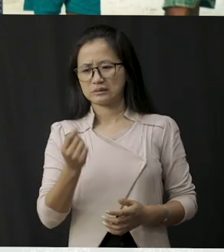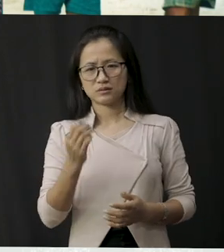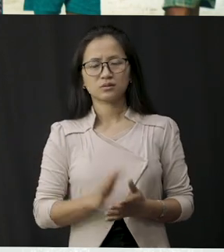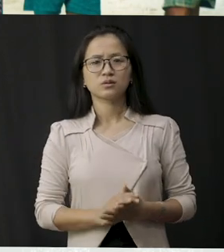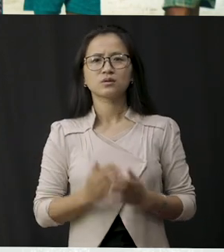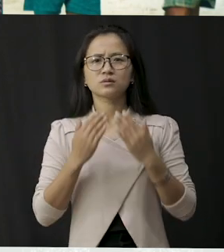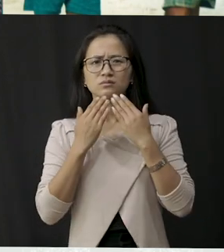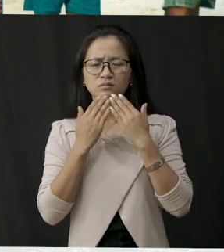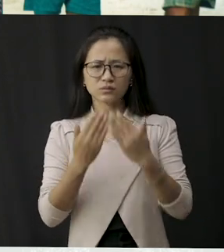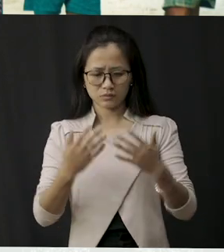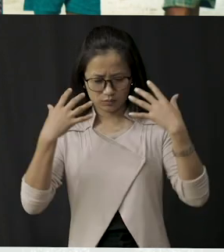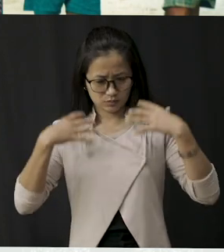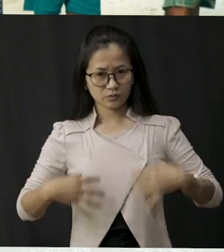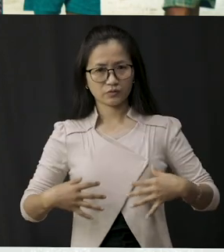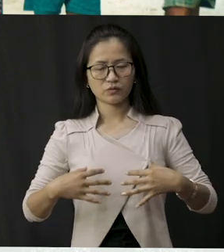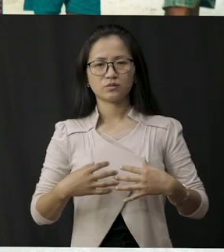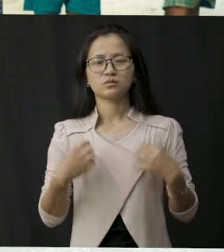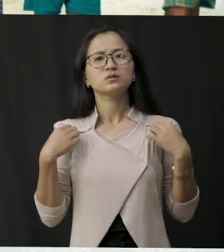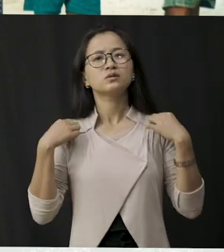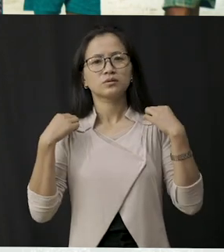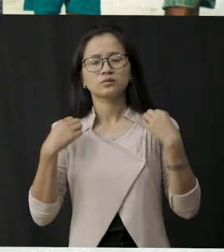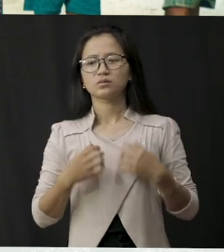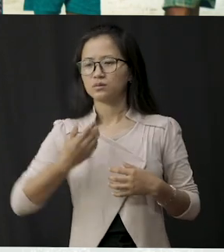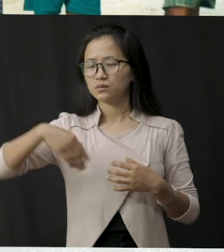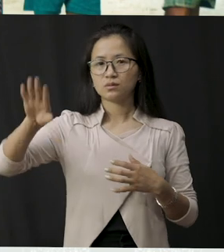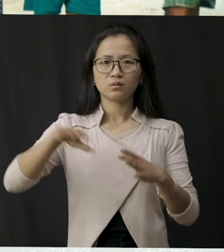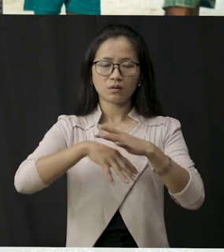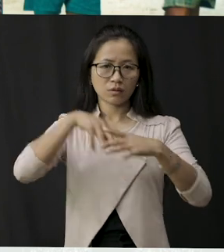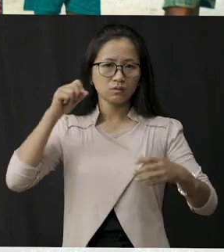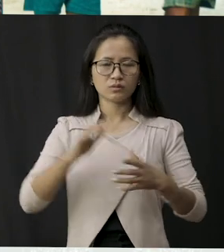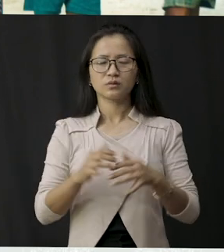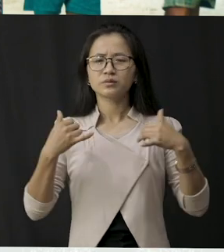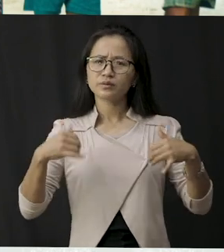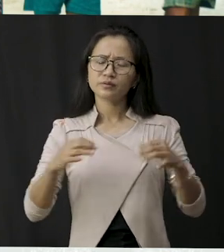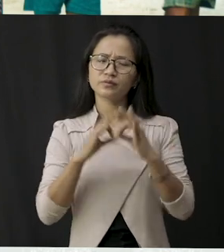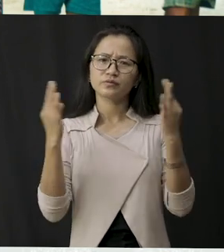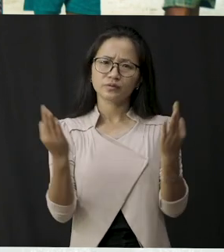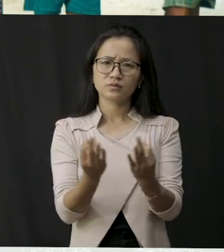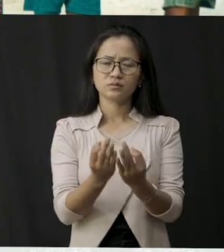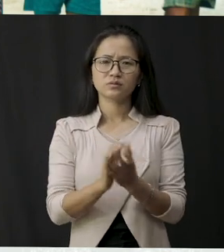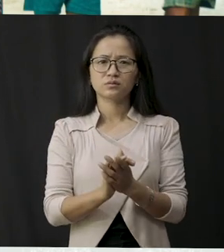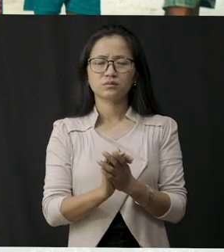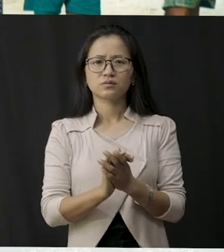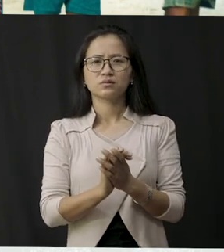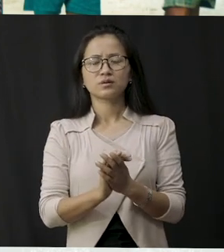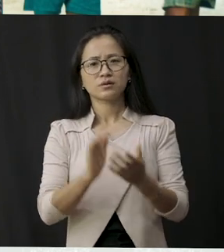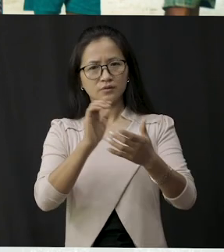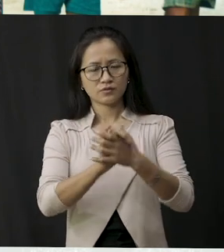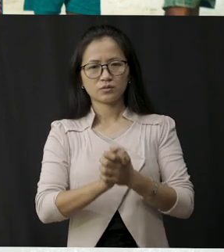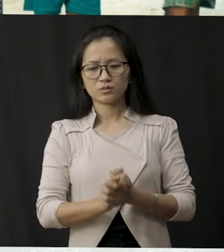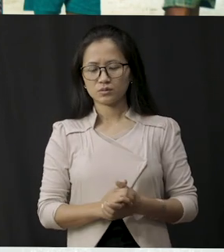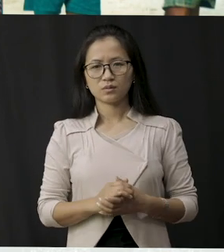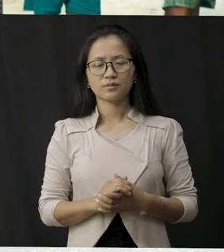the school uniforms and go out to play with our friends. Likewise we cannot just wear home